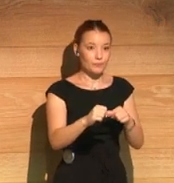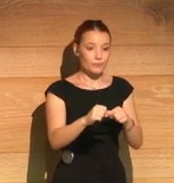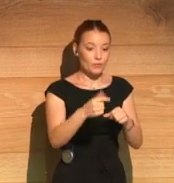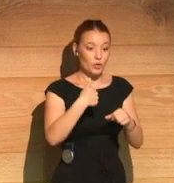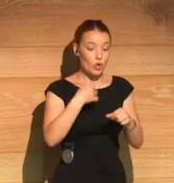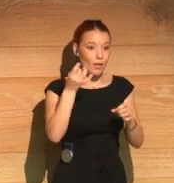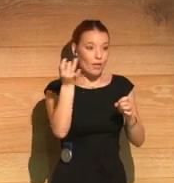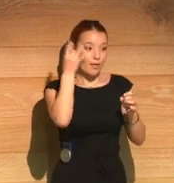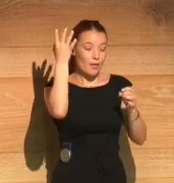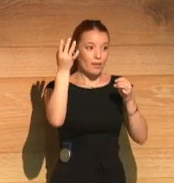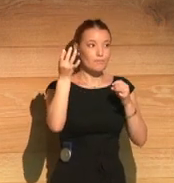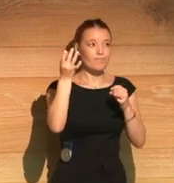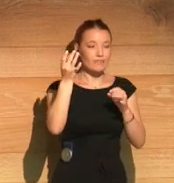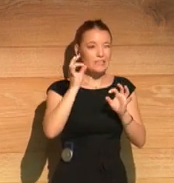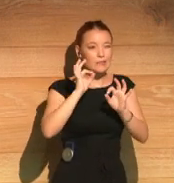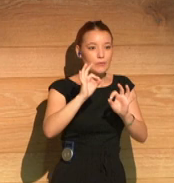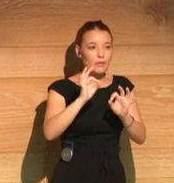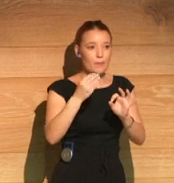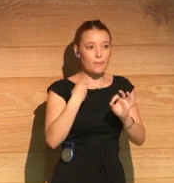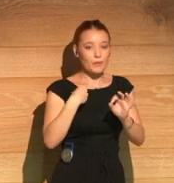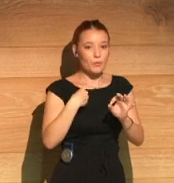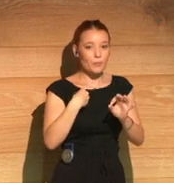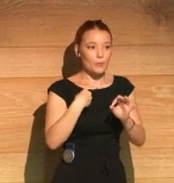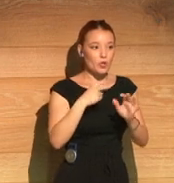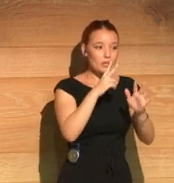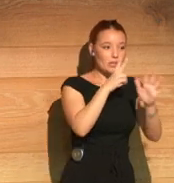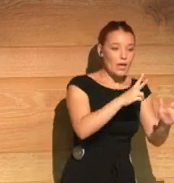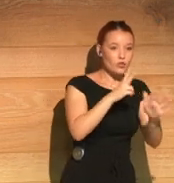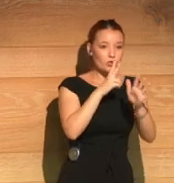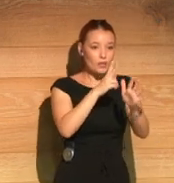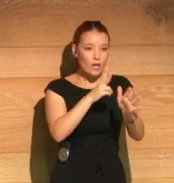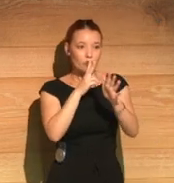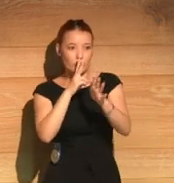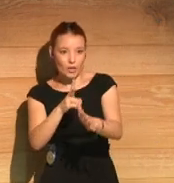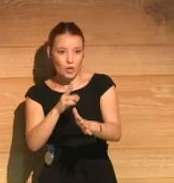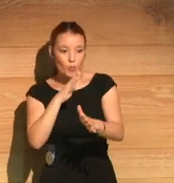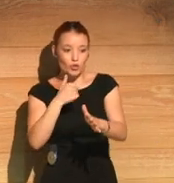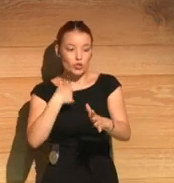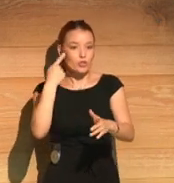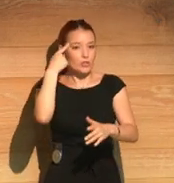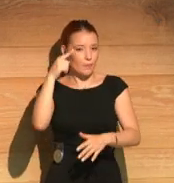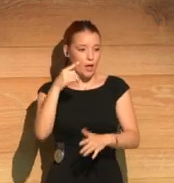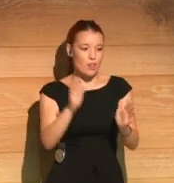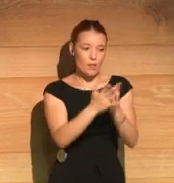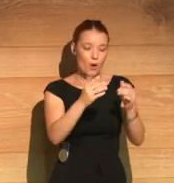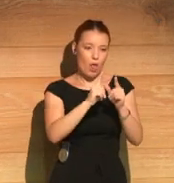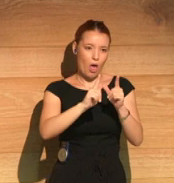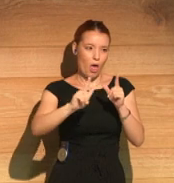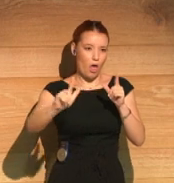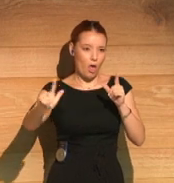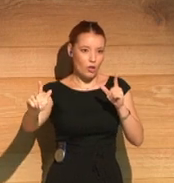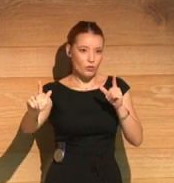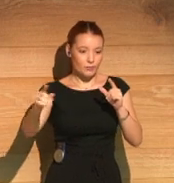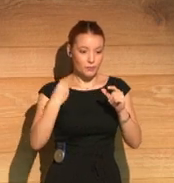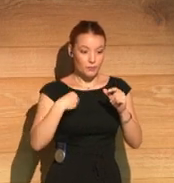I knew this was going to be quite a long book. It was going to be a story of one person's life from birth, you know, right up to